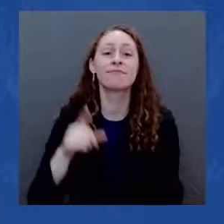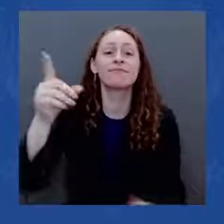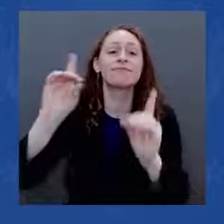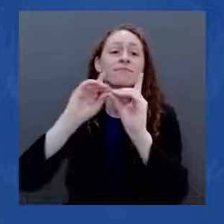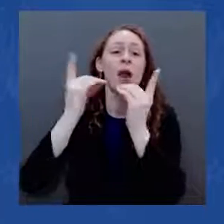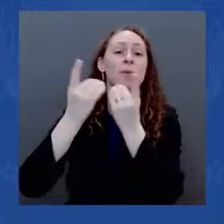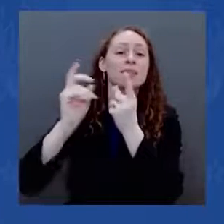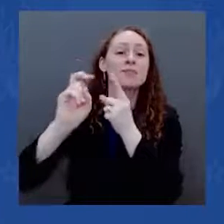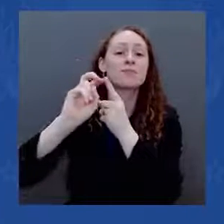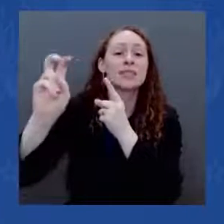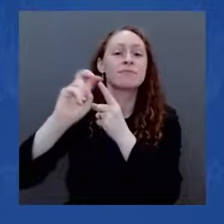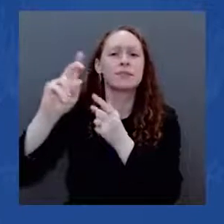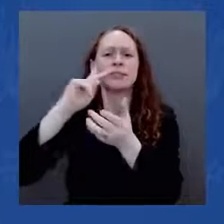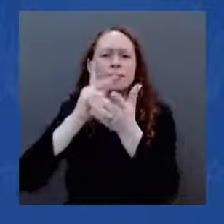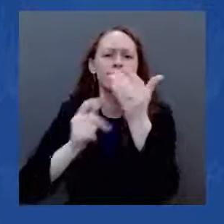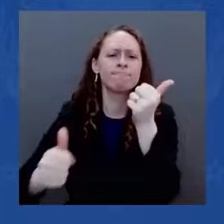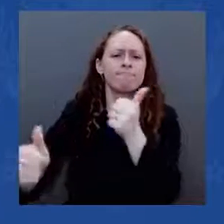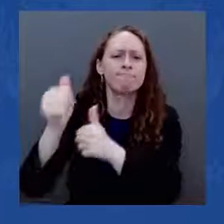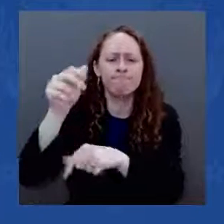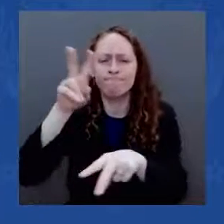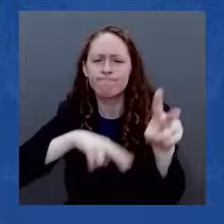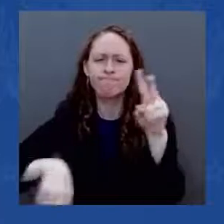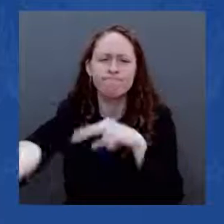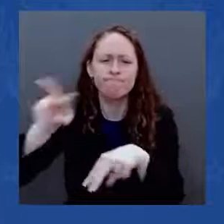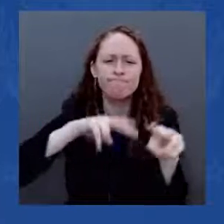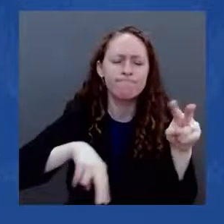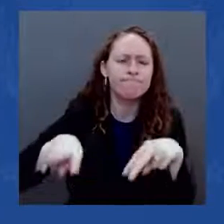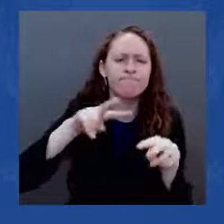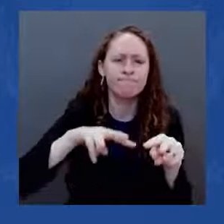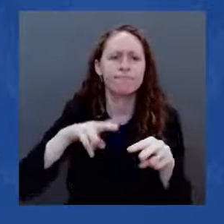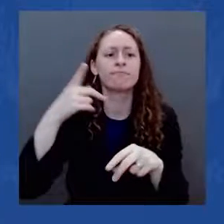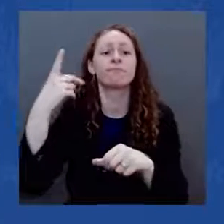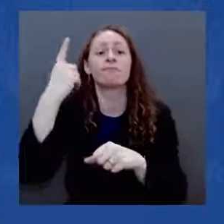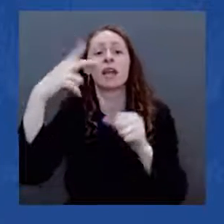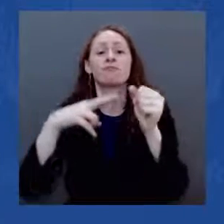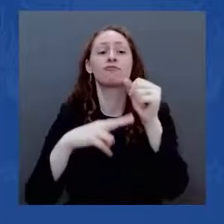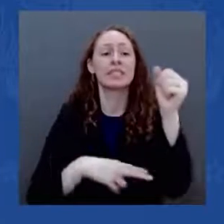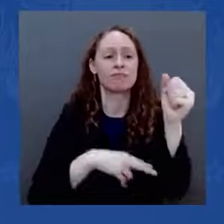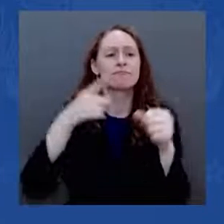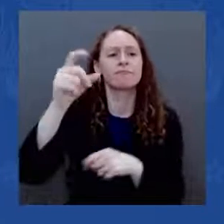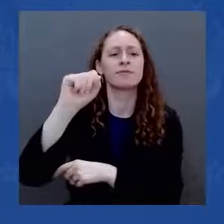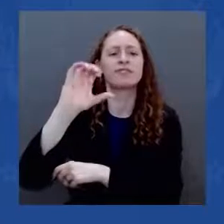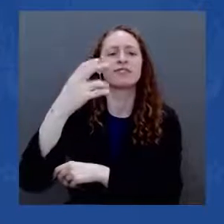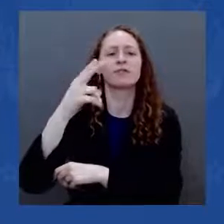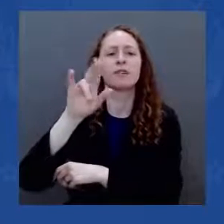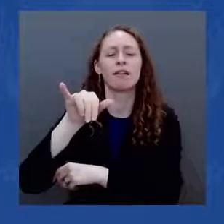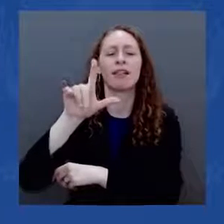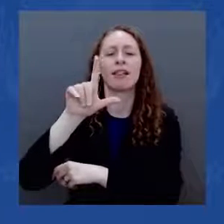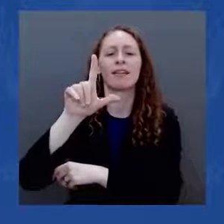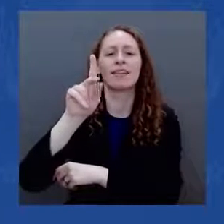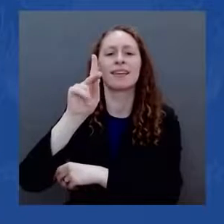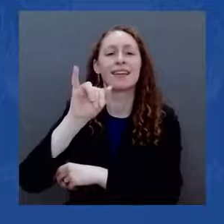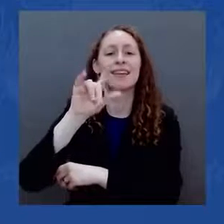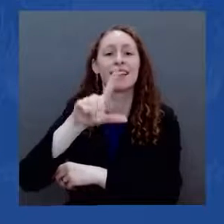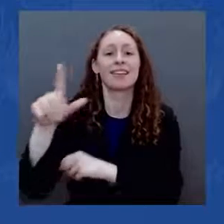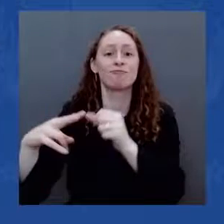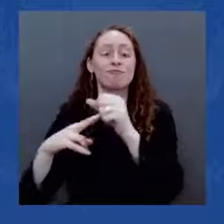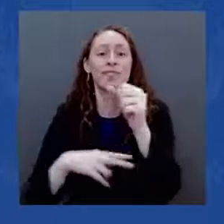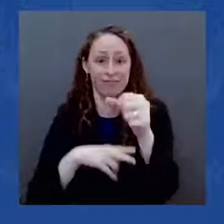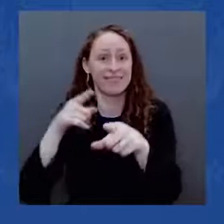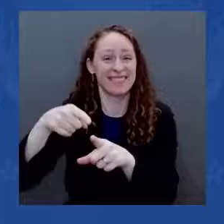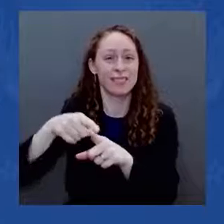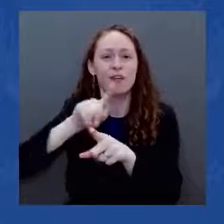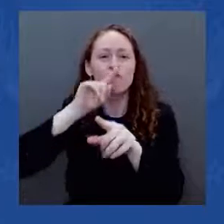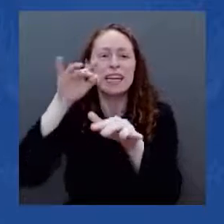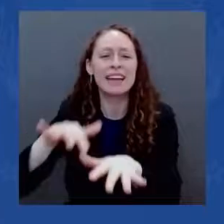,000 vehicles a day. As we prepare to celebrate Dr. King's birthday, we're also reminded that too often bridges and highways were built